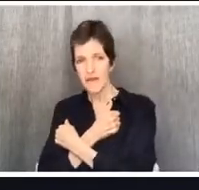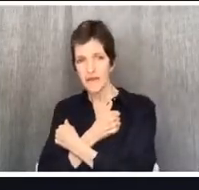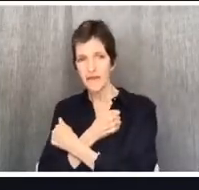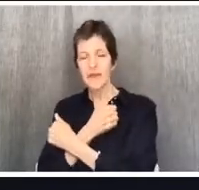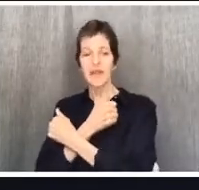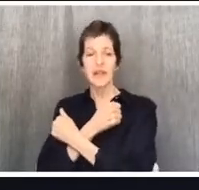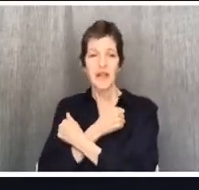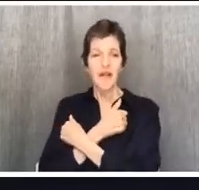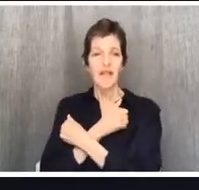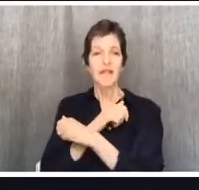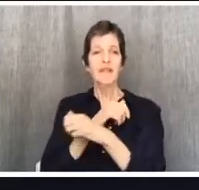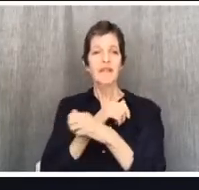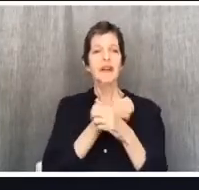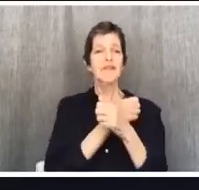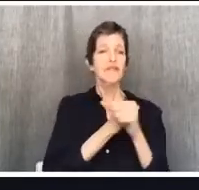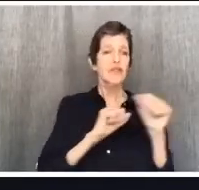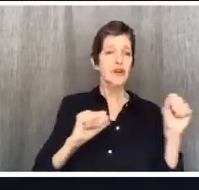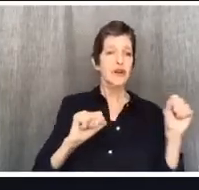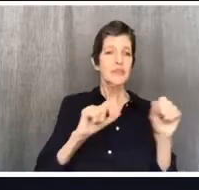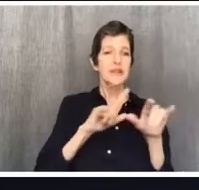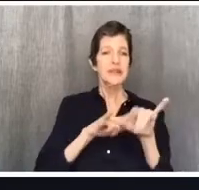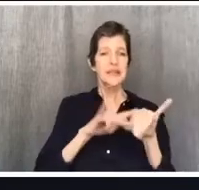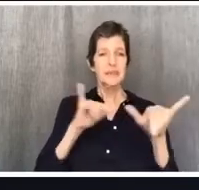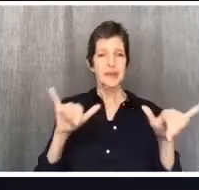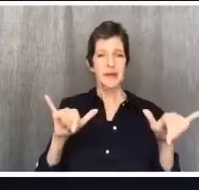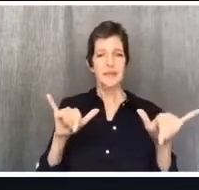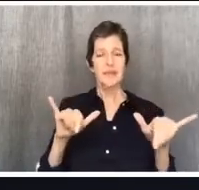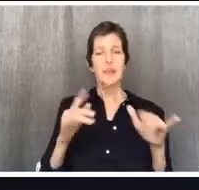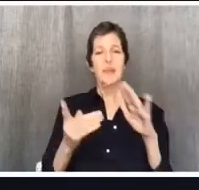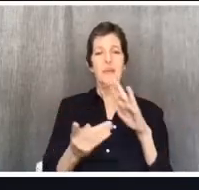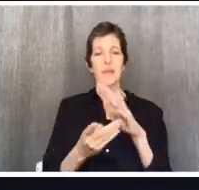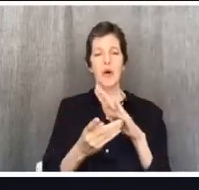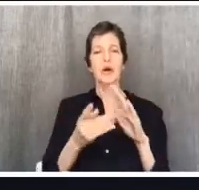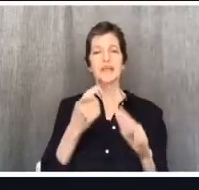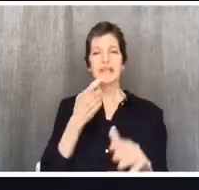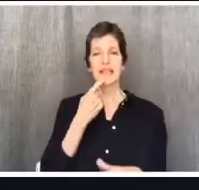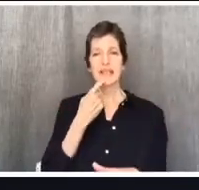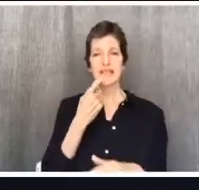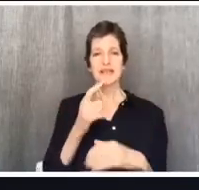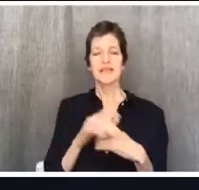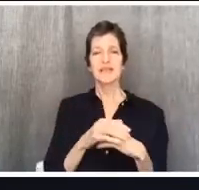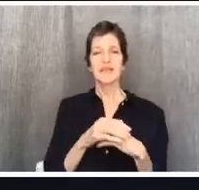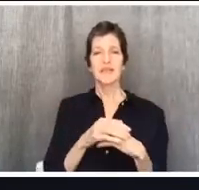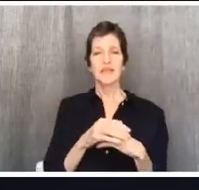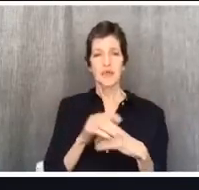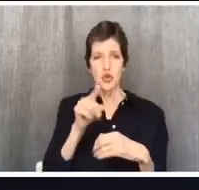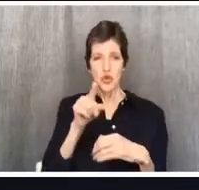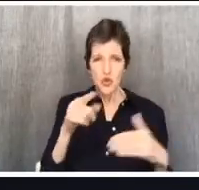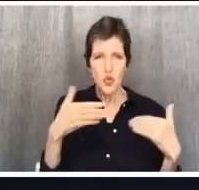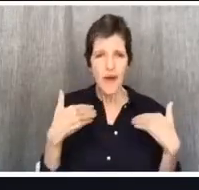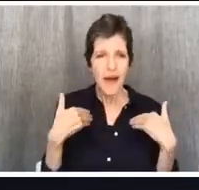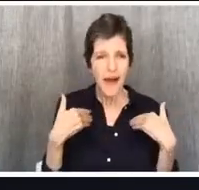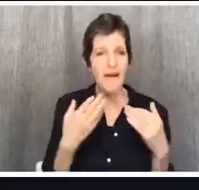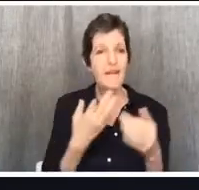He's going to say your Christian liberty, the great freedom you have in the gospel.